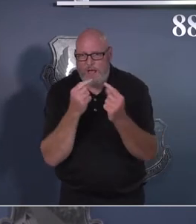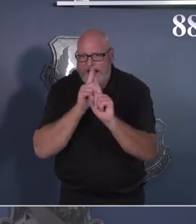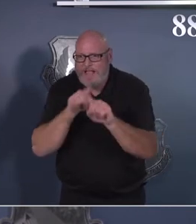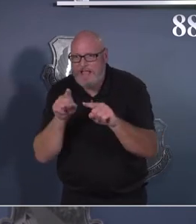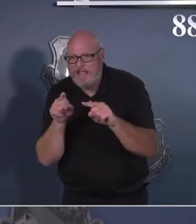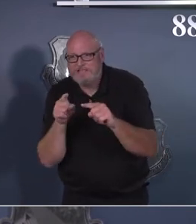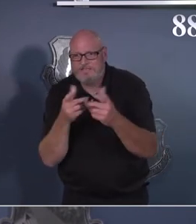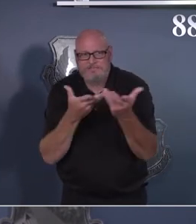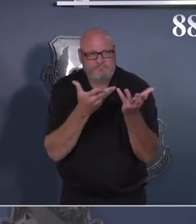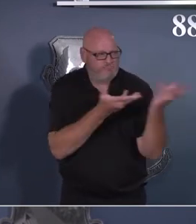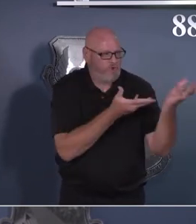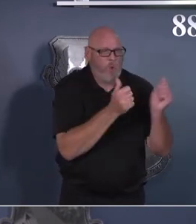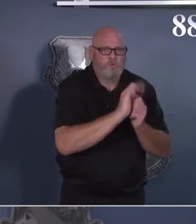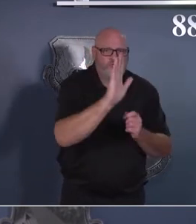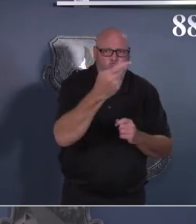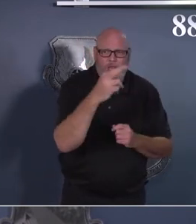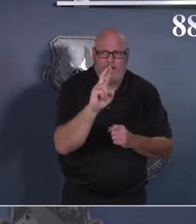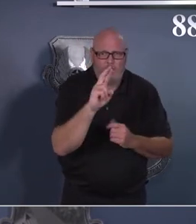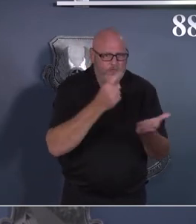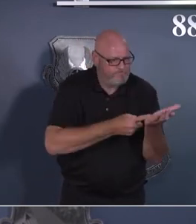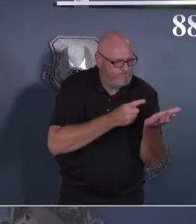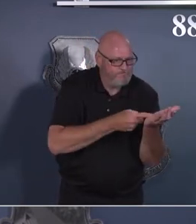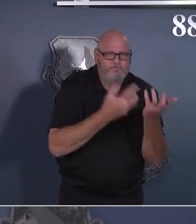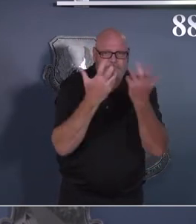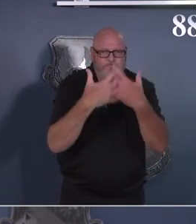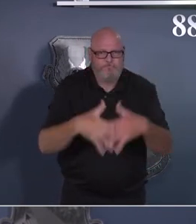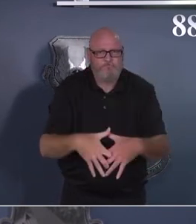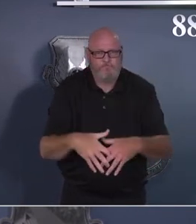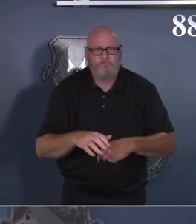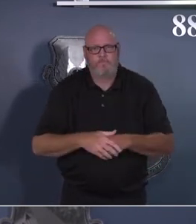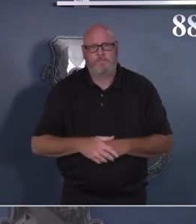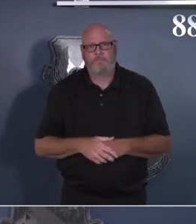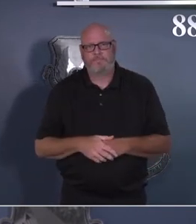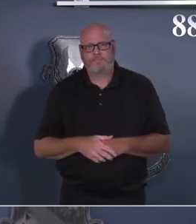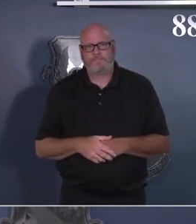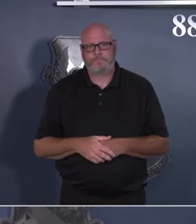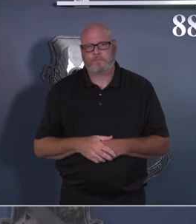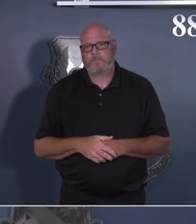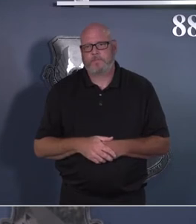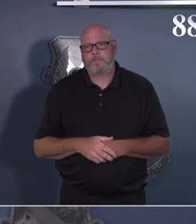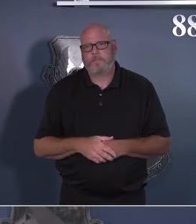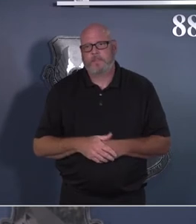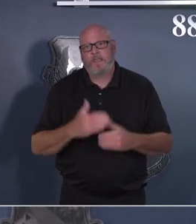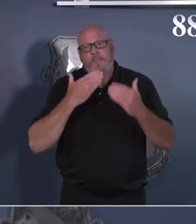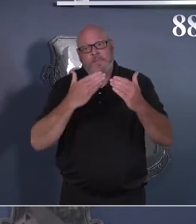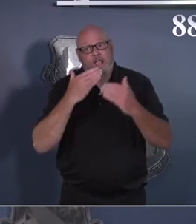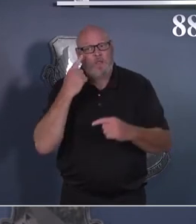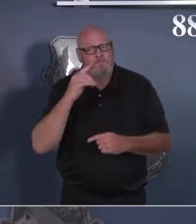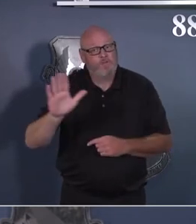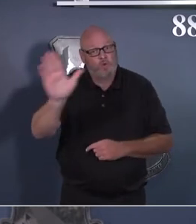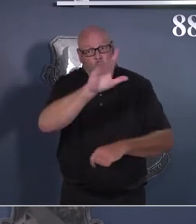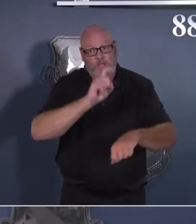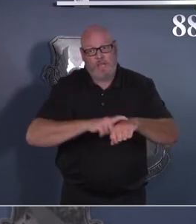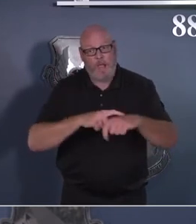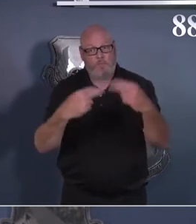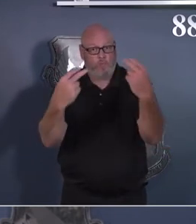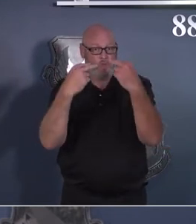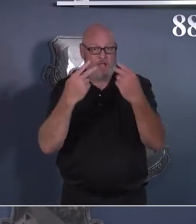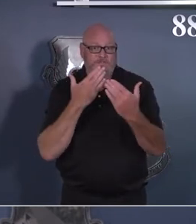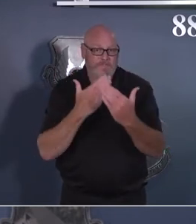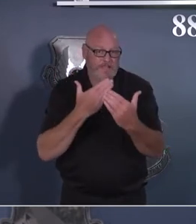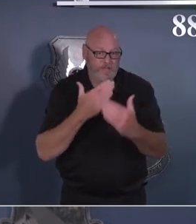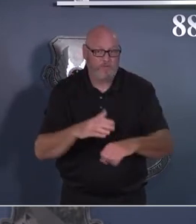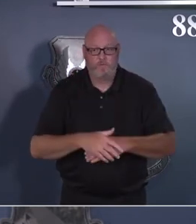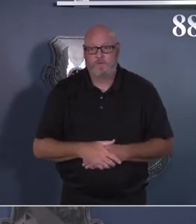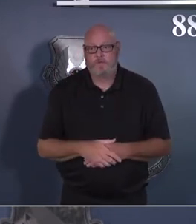requirements in your individual organization. And I want to thank you for your time this afternoon. And with